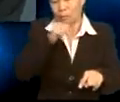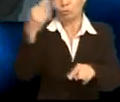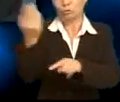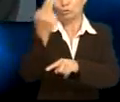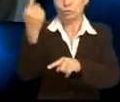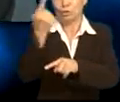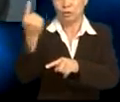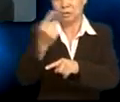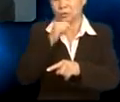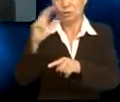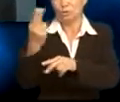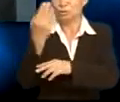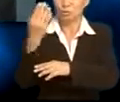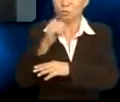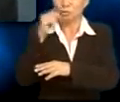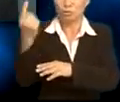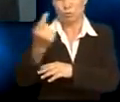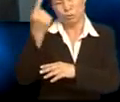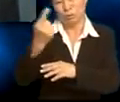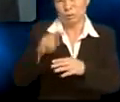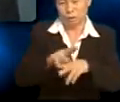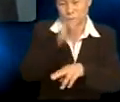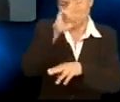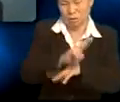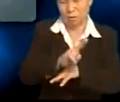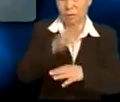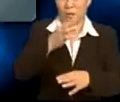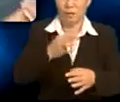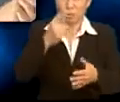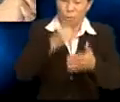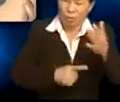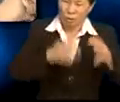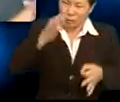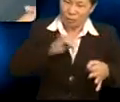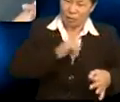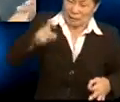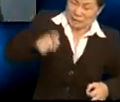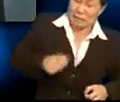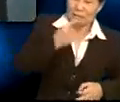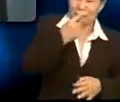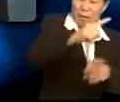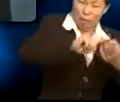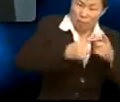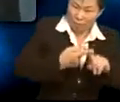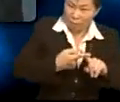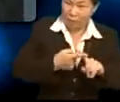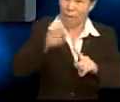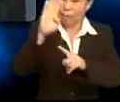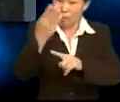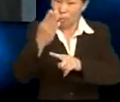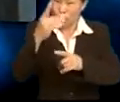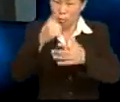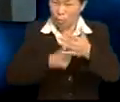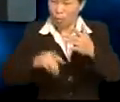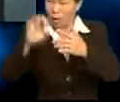usually used either. Uh, what if I was desperate and I needed to tell a friend that my blue